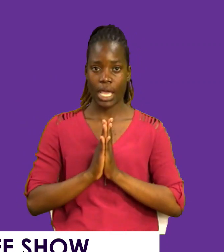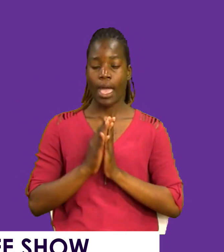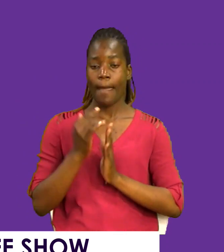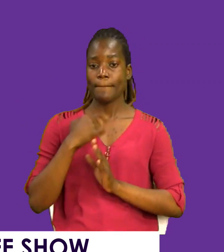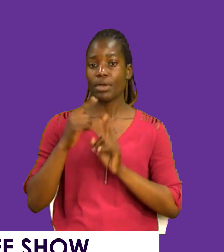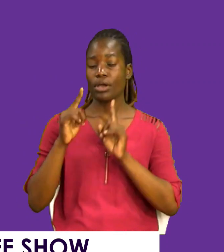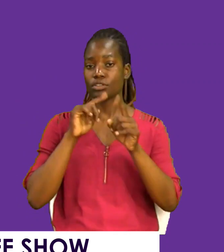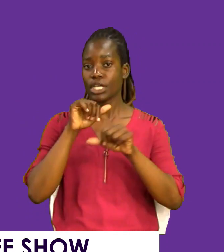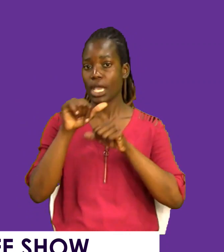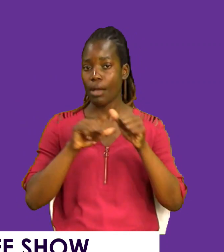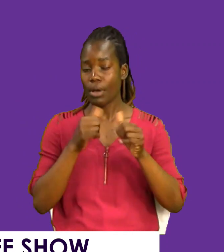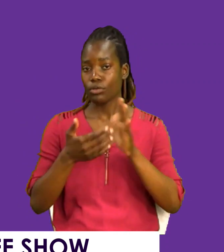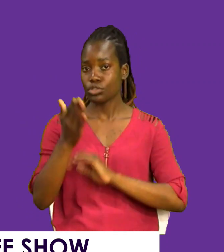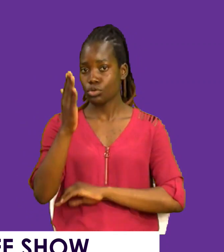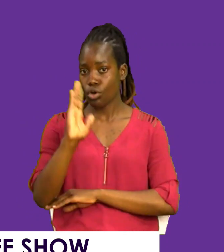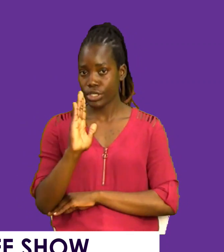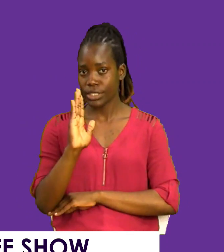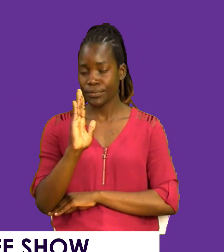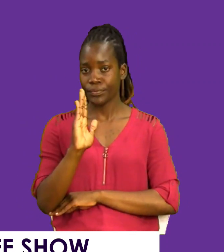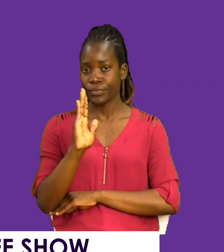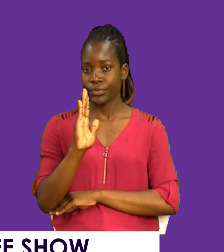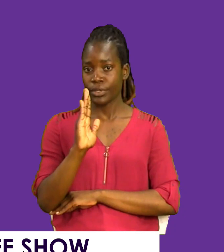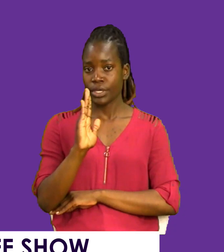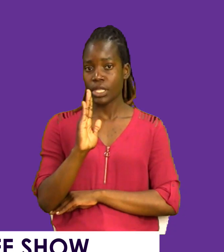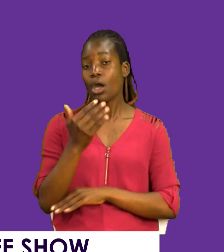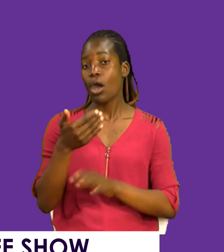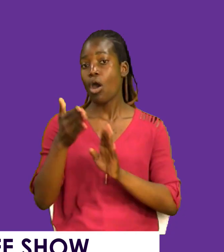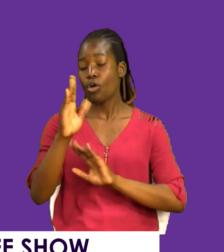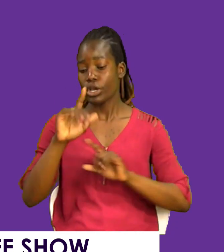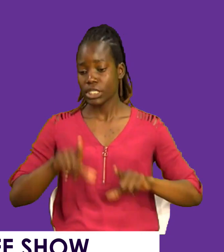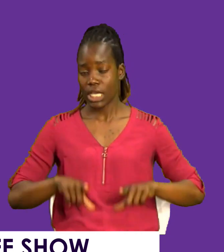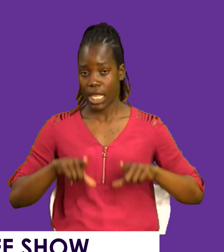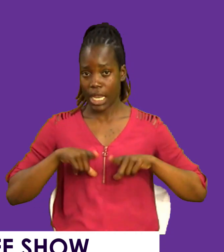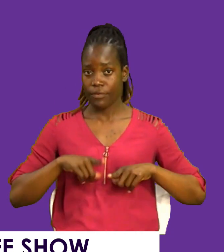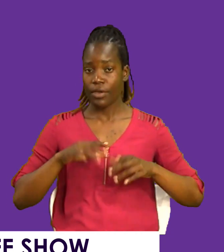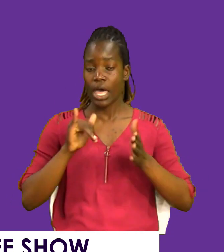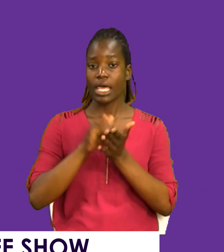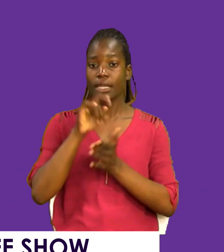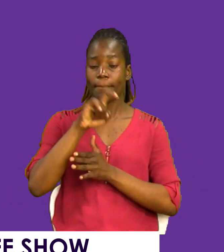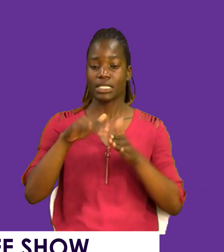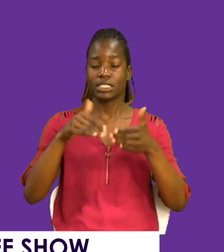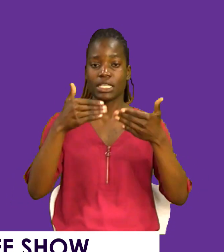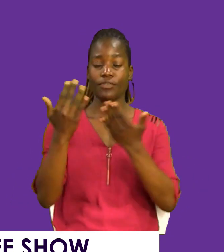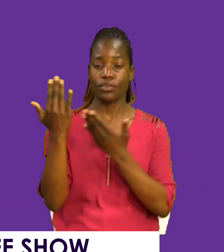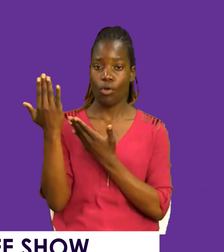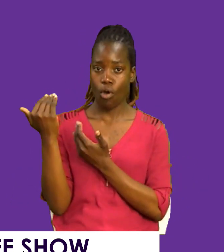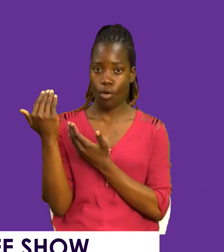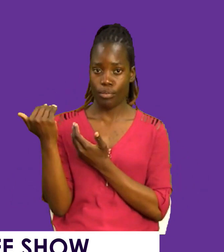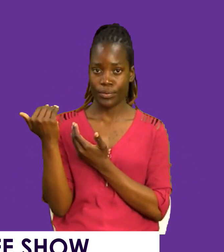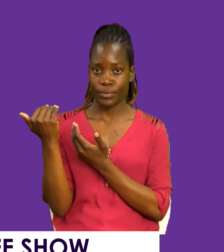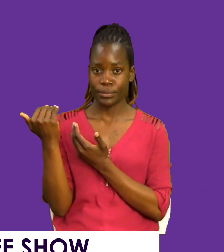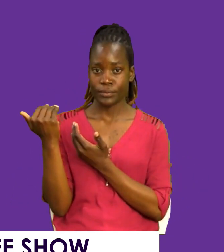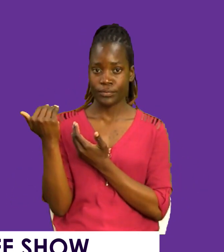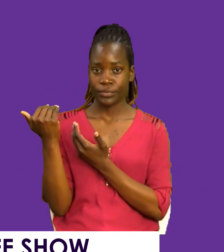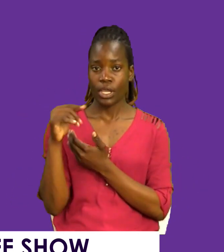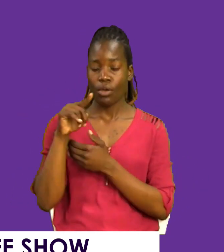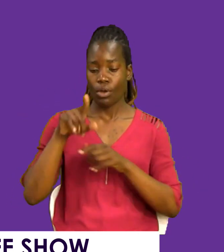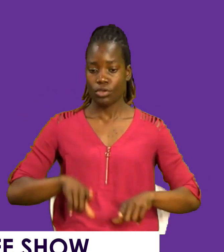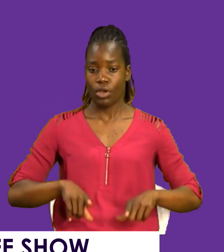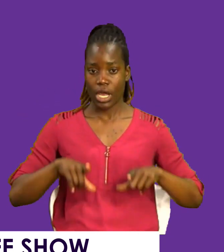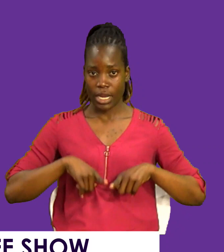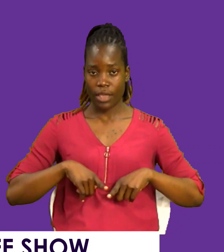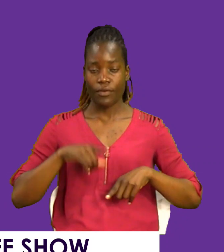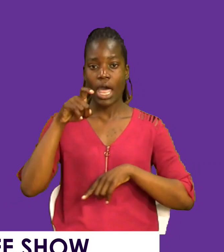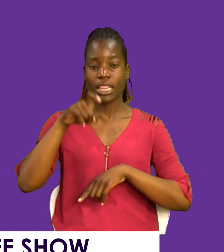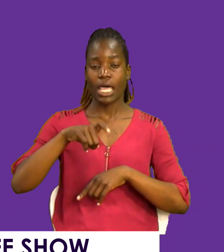was speaking about God. Just the fact that God is alive, that should give you hope. Just the fact that you're alive,